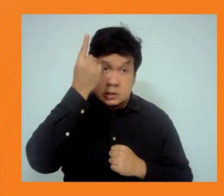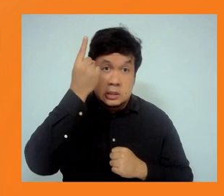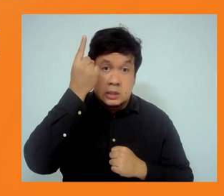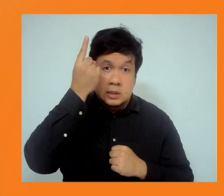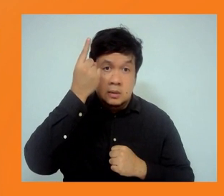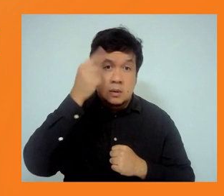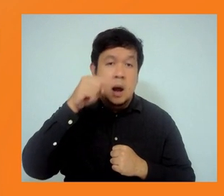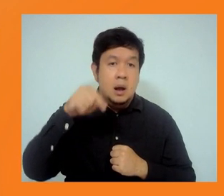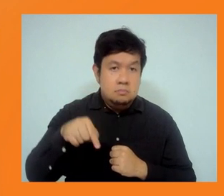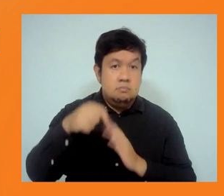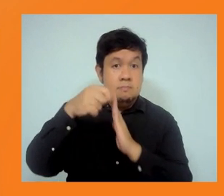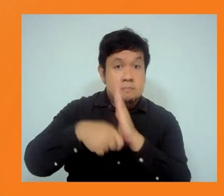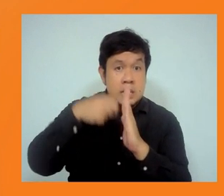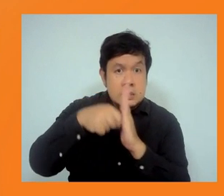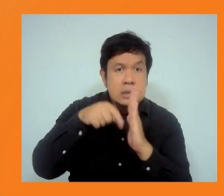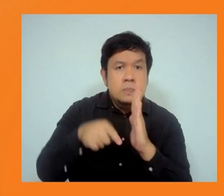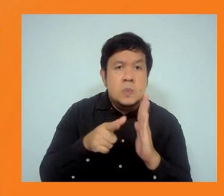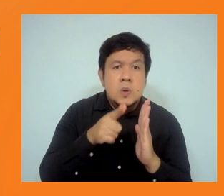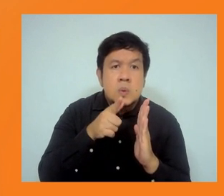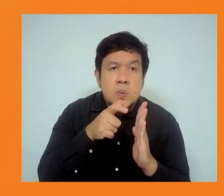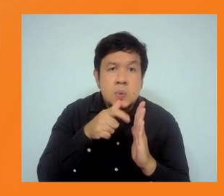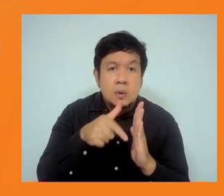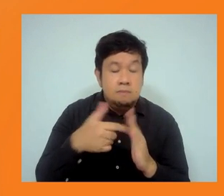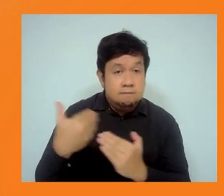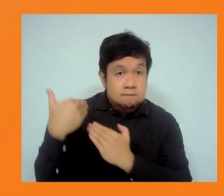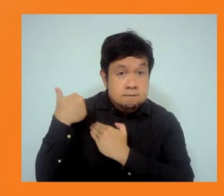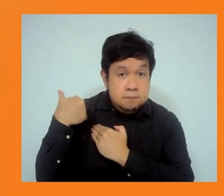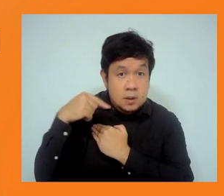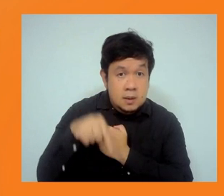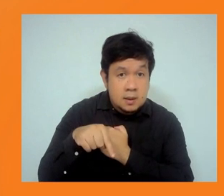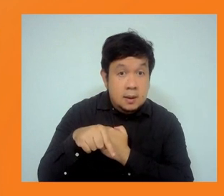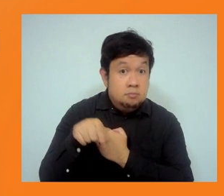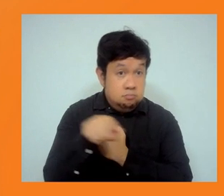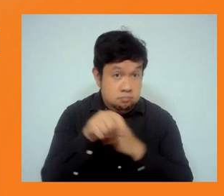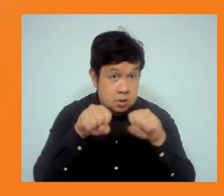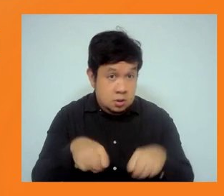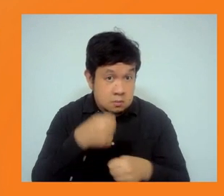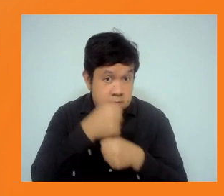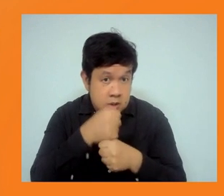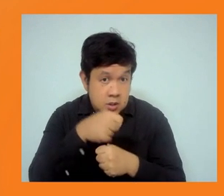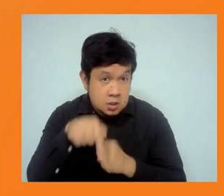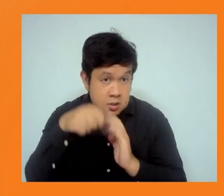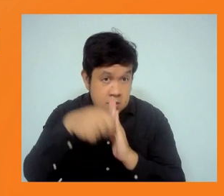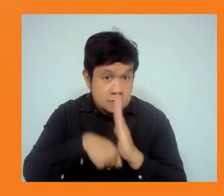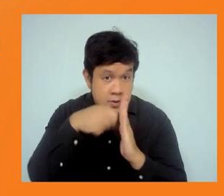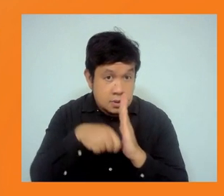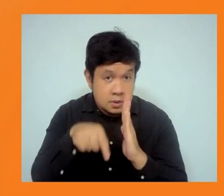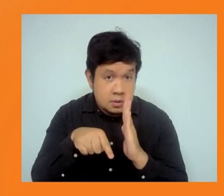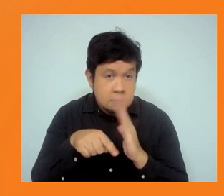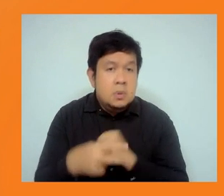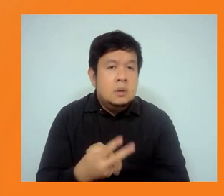will implement it? And what sort of capacity do they have, as well as factors such as conflict, security,